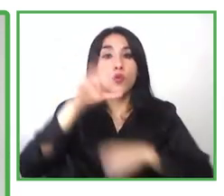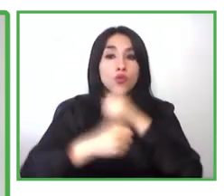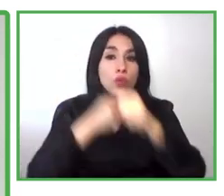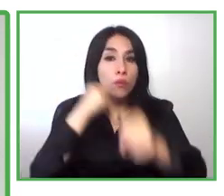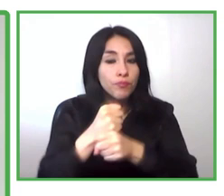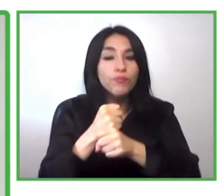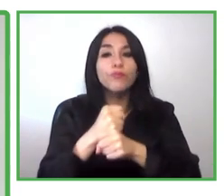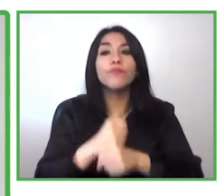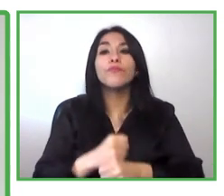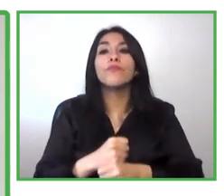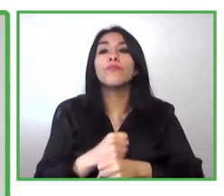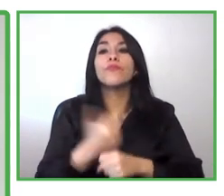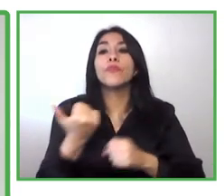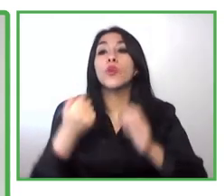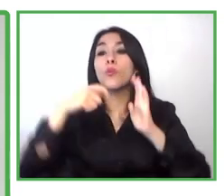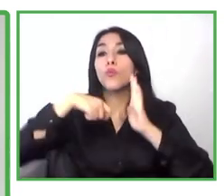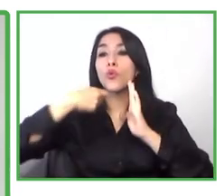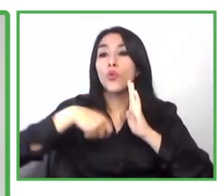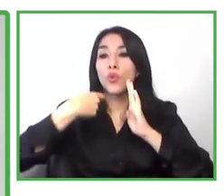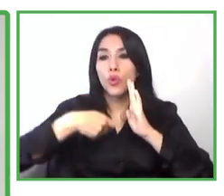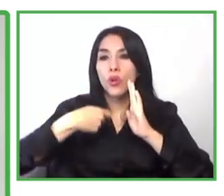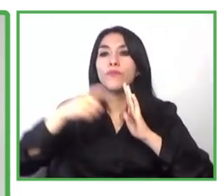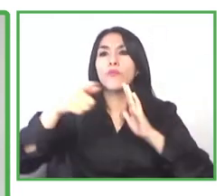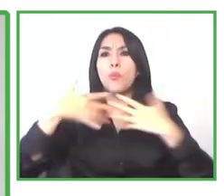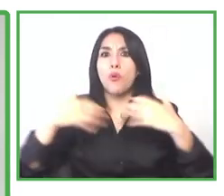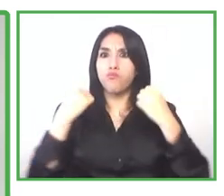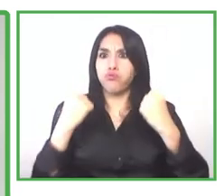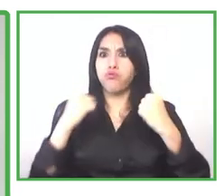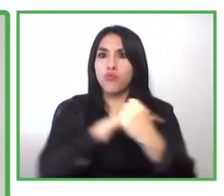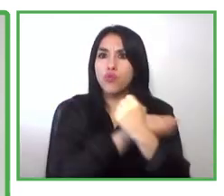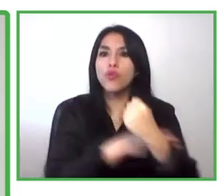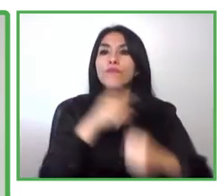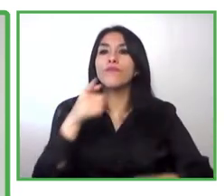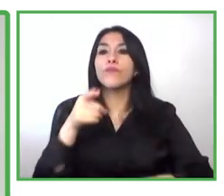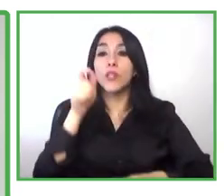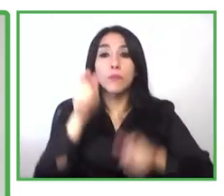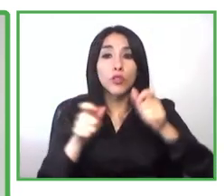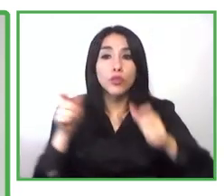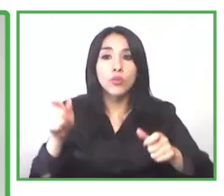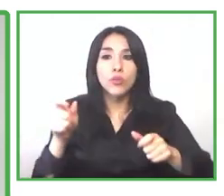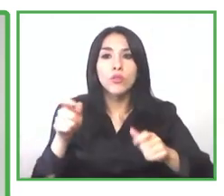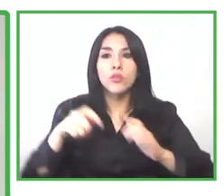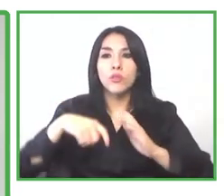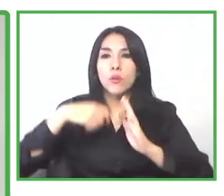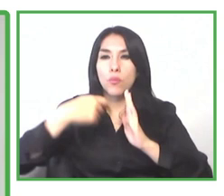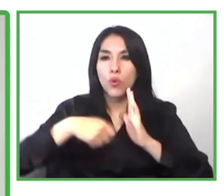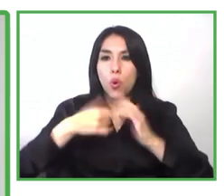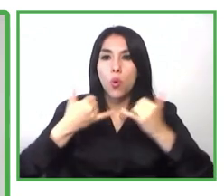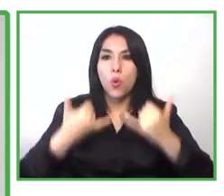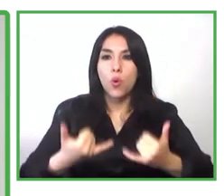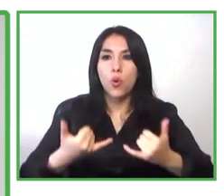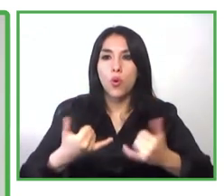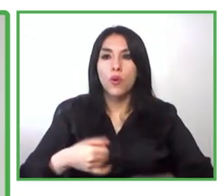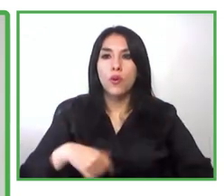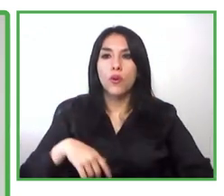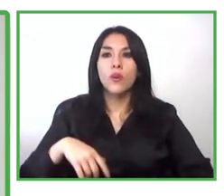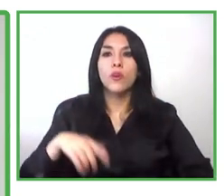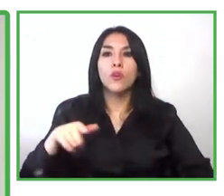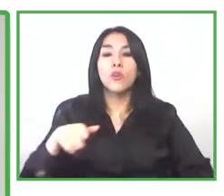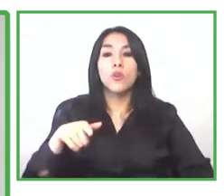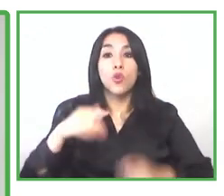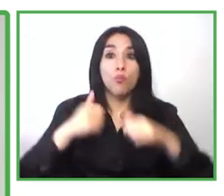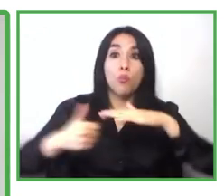apprenticeship programs and innovation project management and vehicle relations and right now his succeeded is executive director